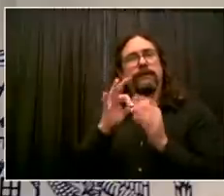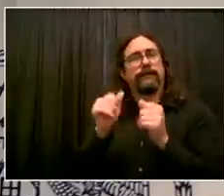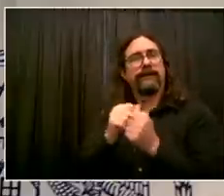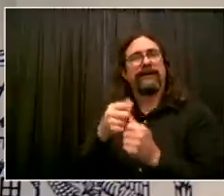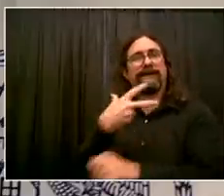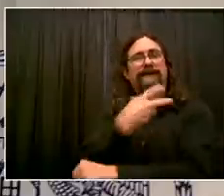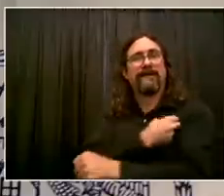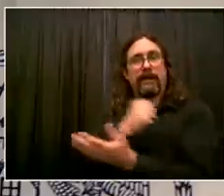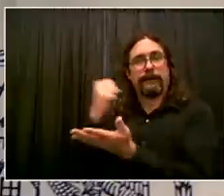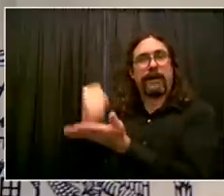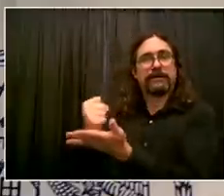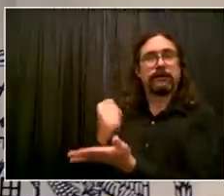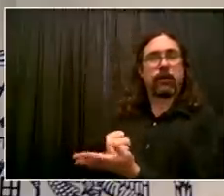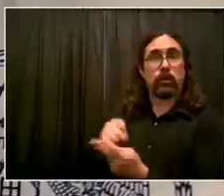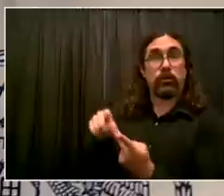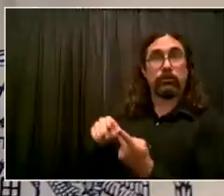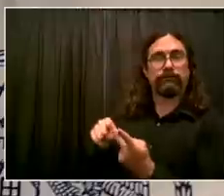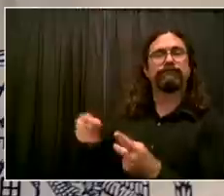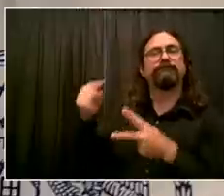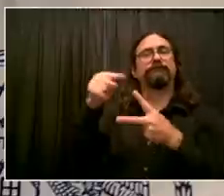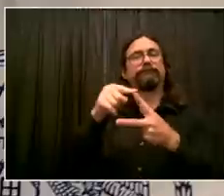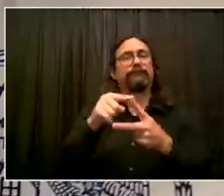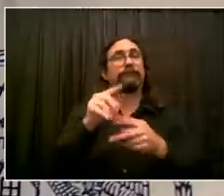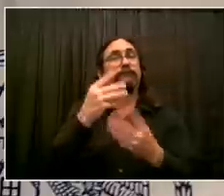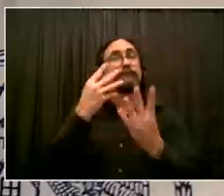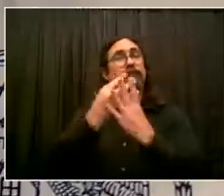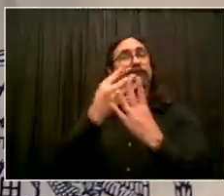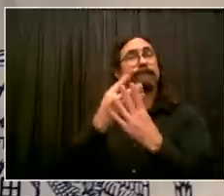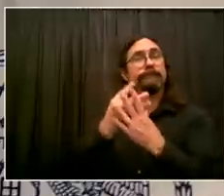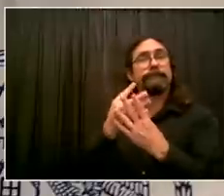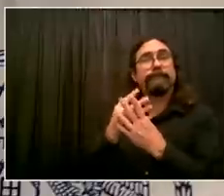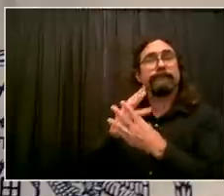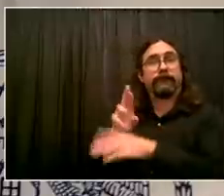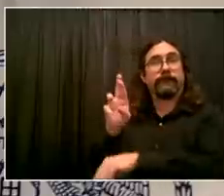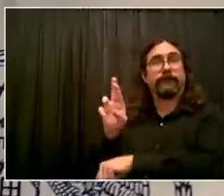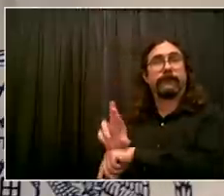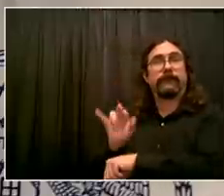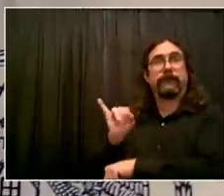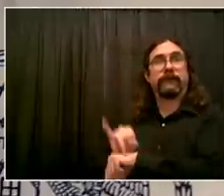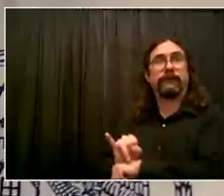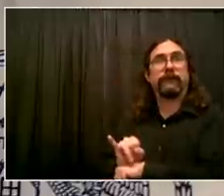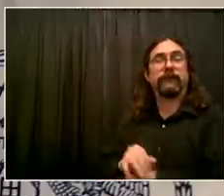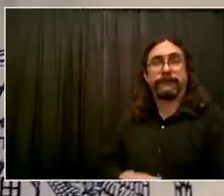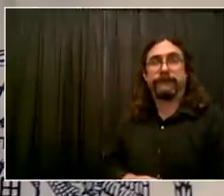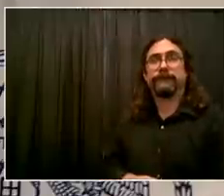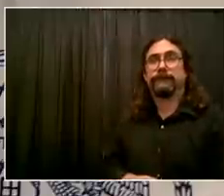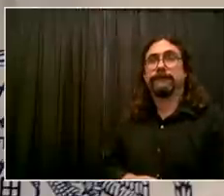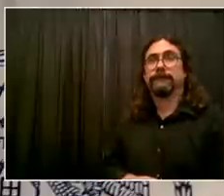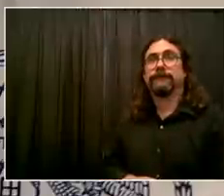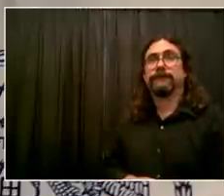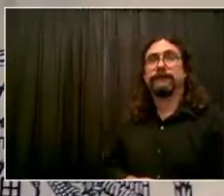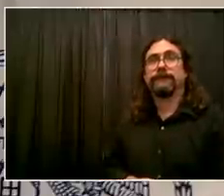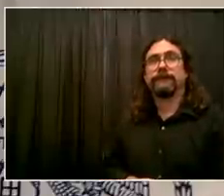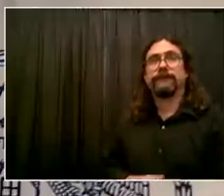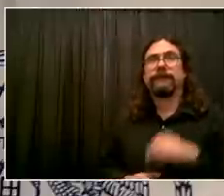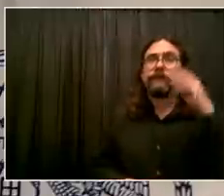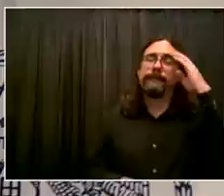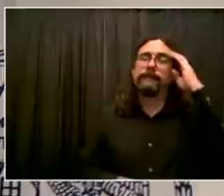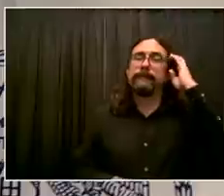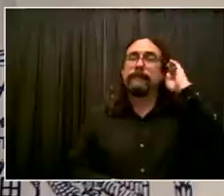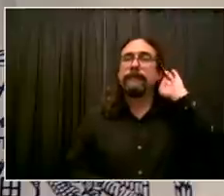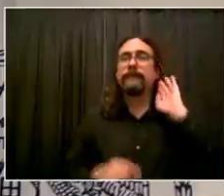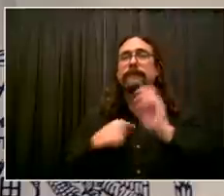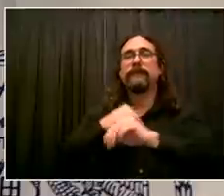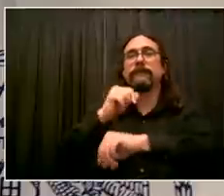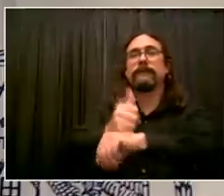have put a series of new measures in place. And we are seeing a real impact. We've got a lot to do. Big challenges. But